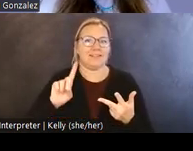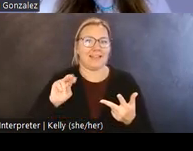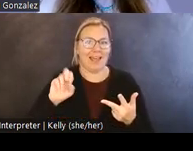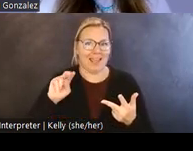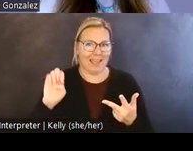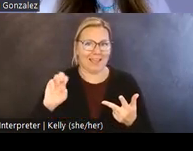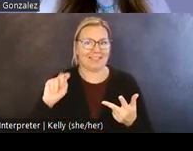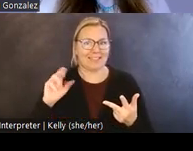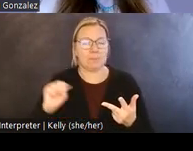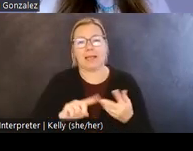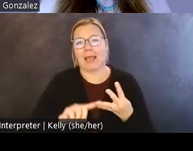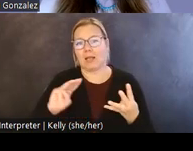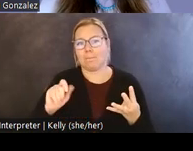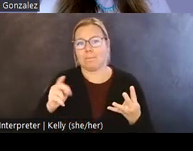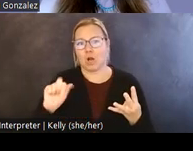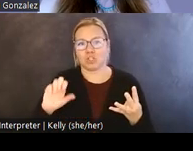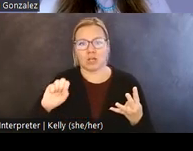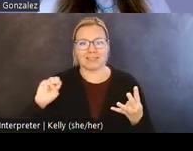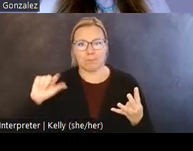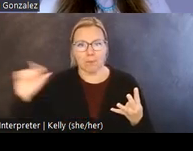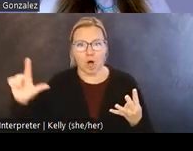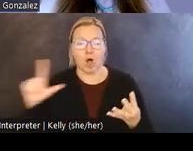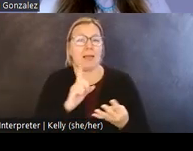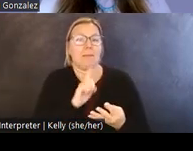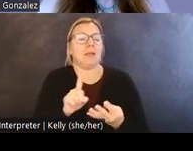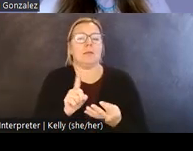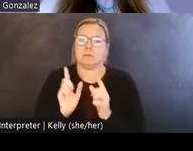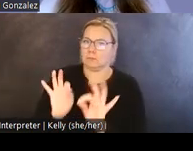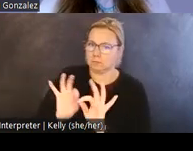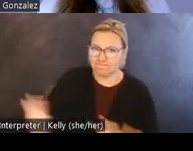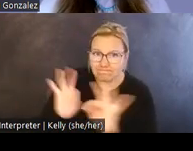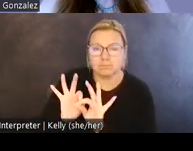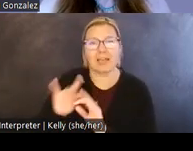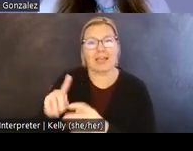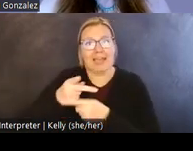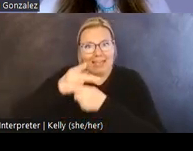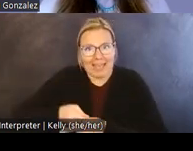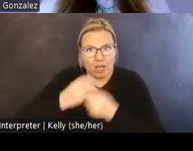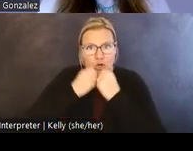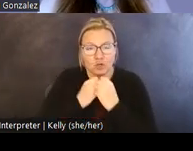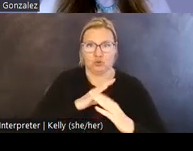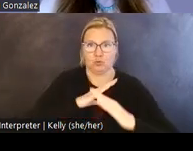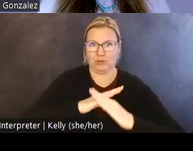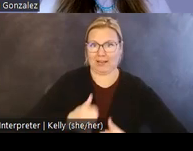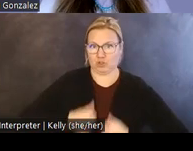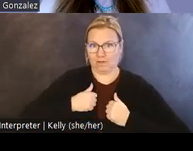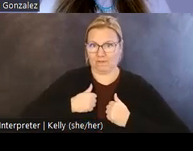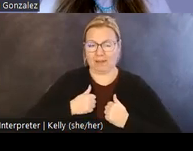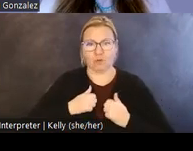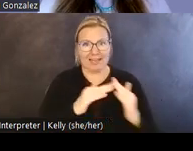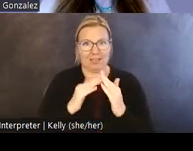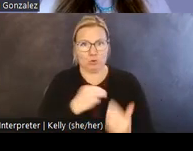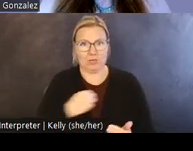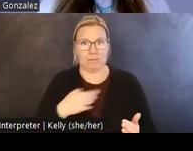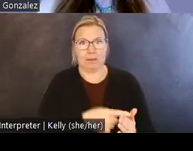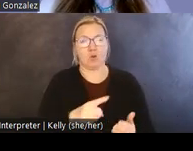Small have made clear absolute care is needed to protect survivors and community members from being re